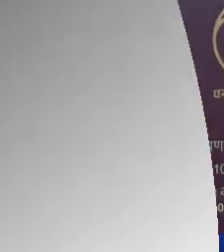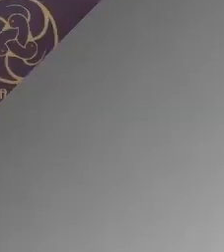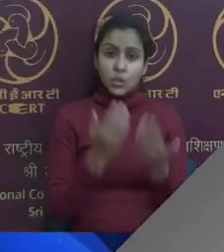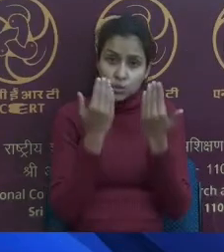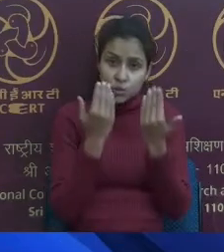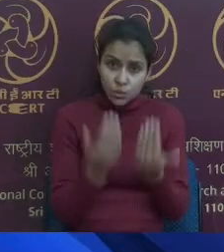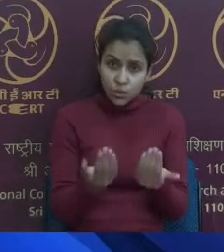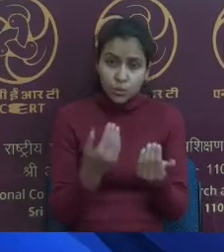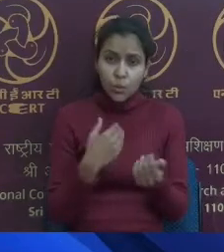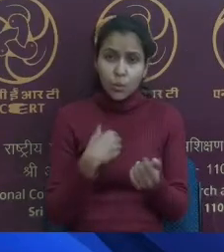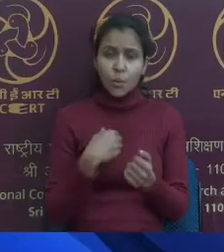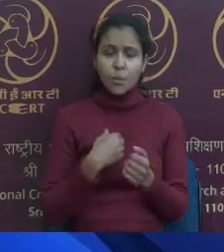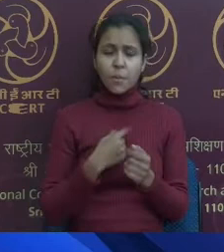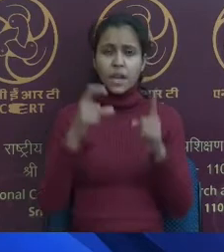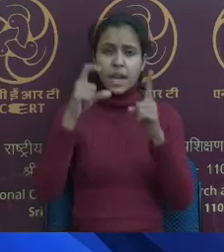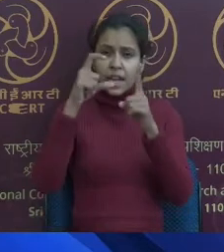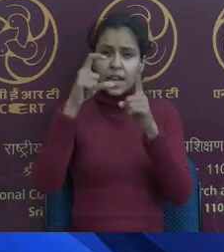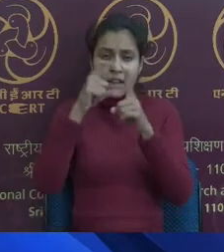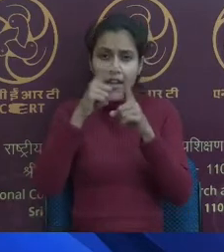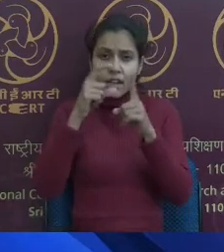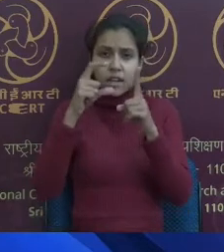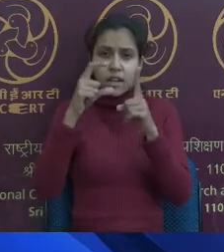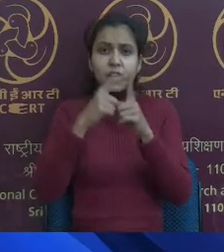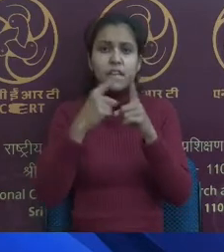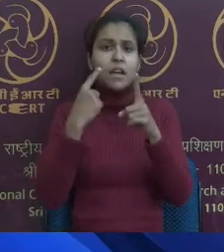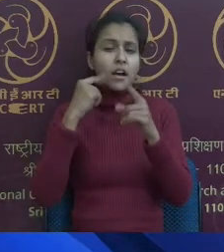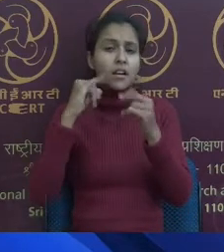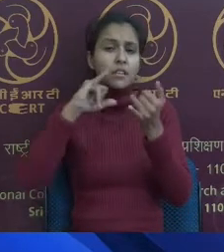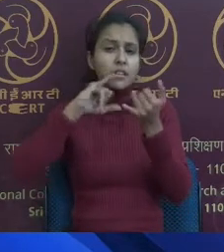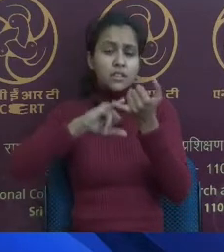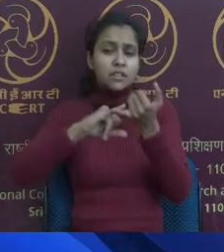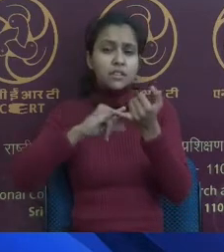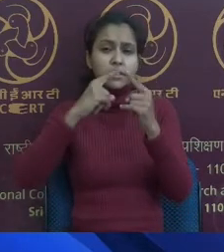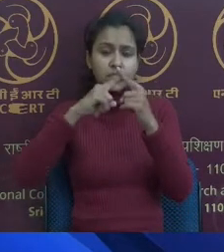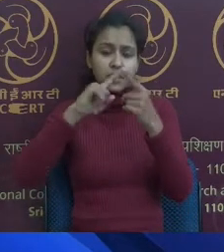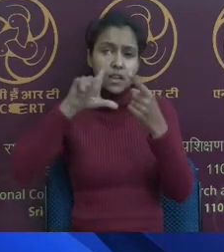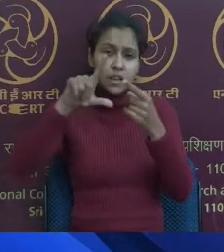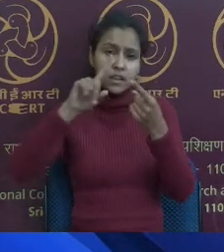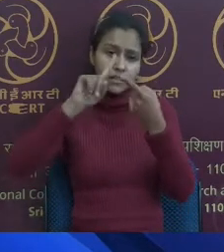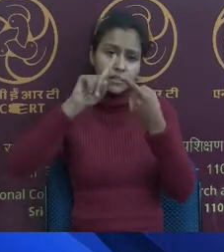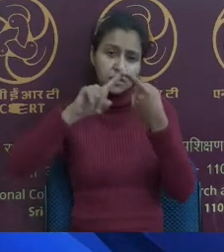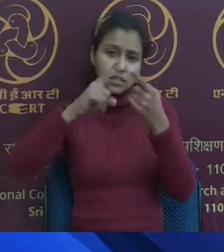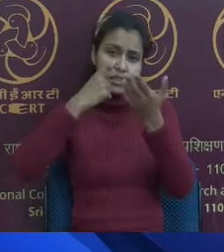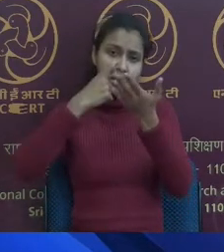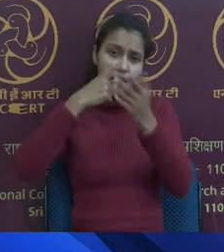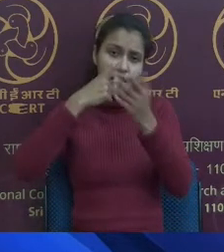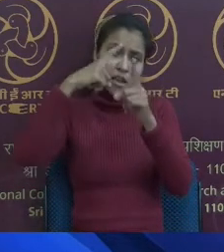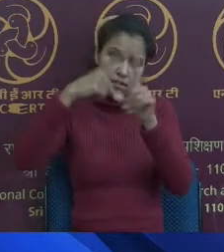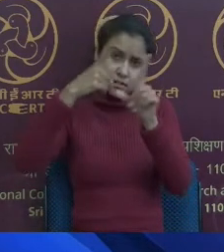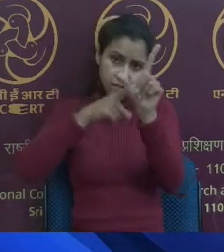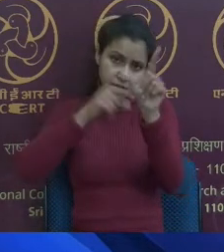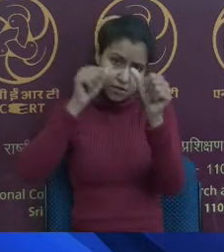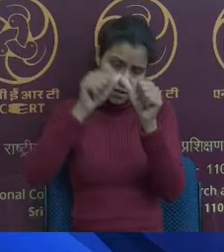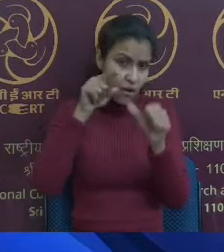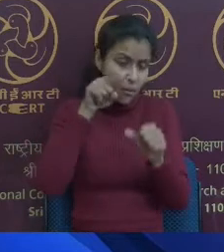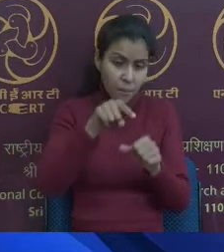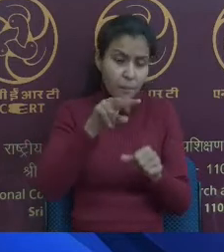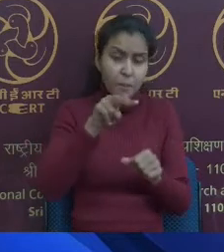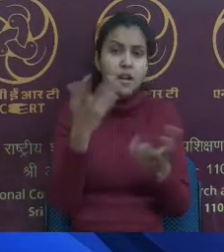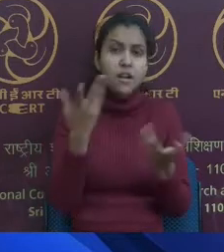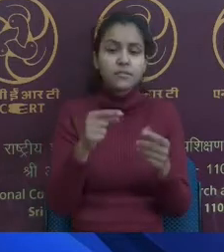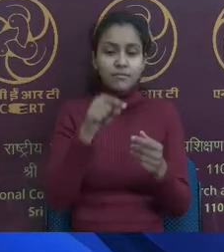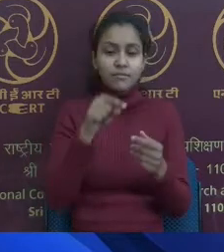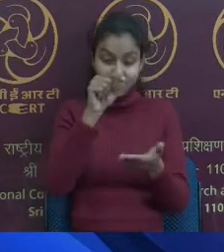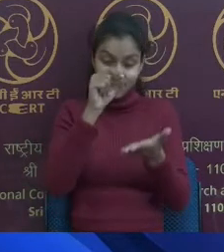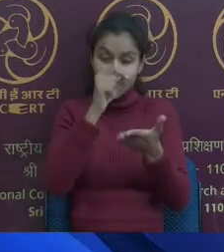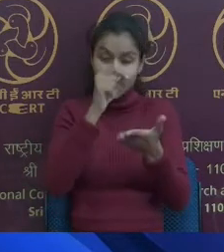a dyslexic myself, I've started this initiative with a group of passionate team, which is from end to end,